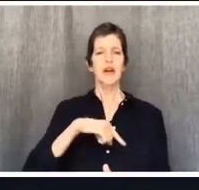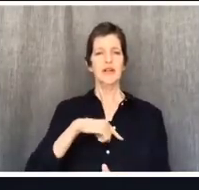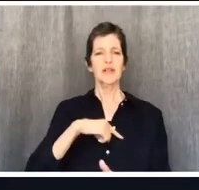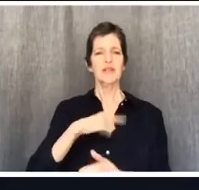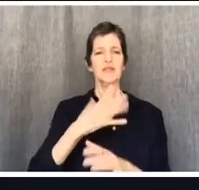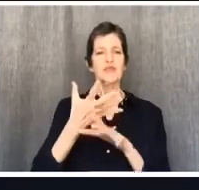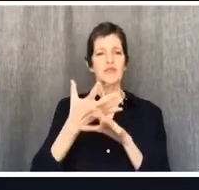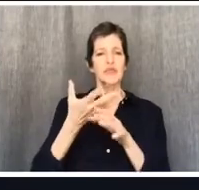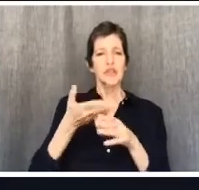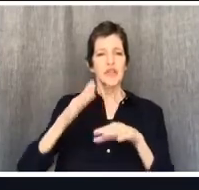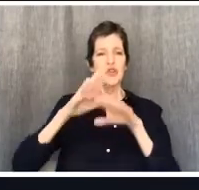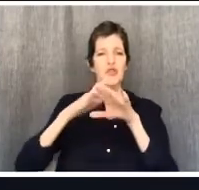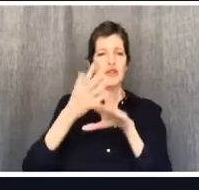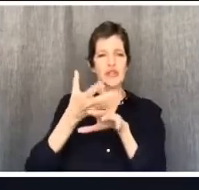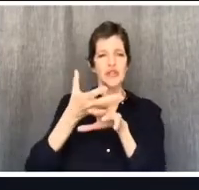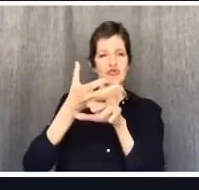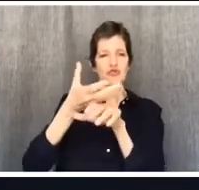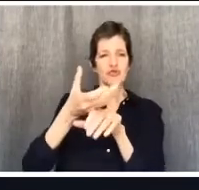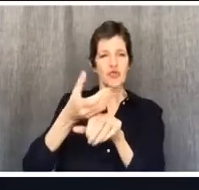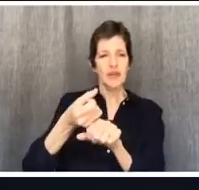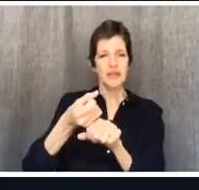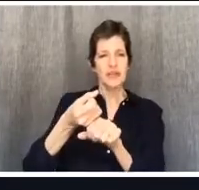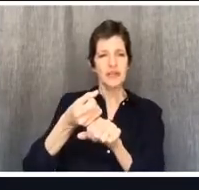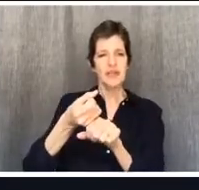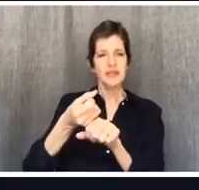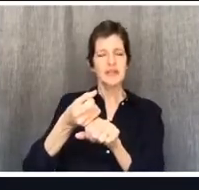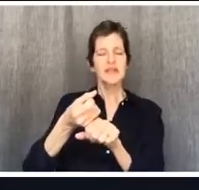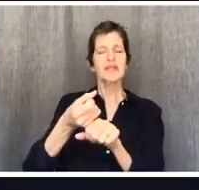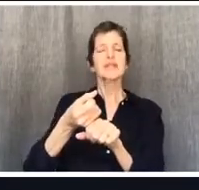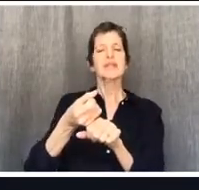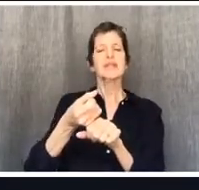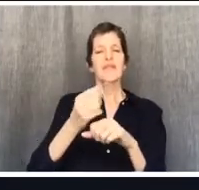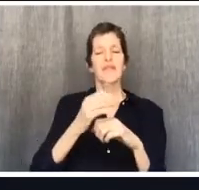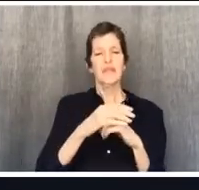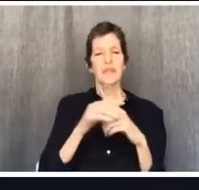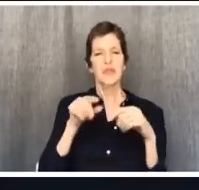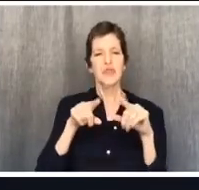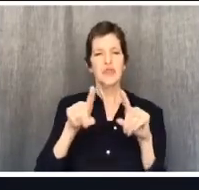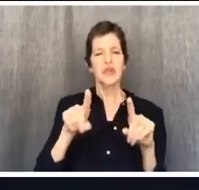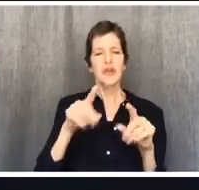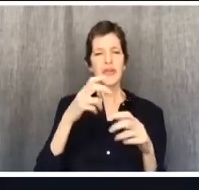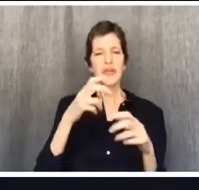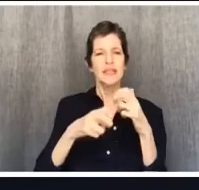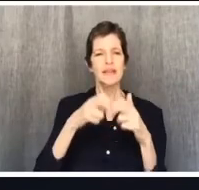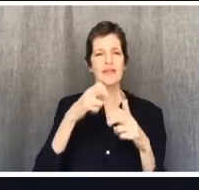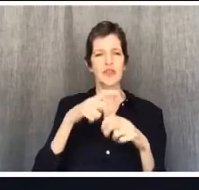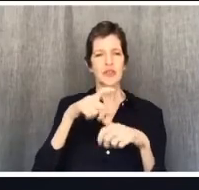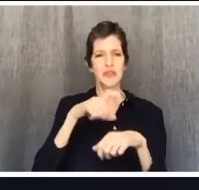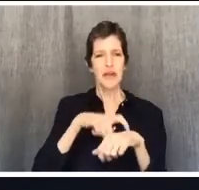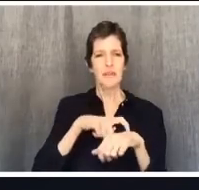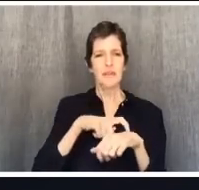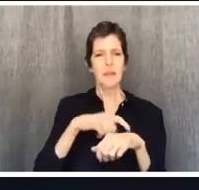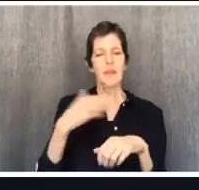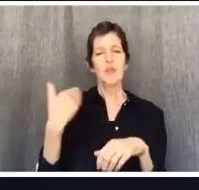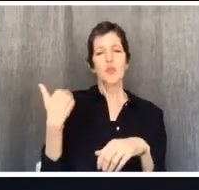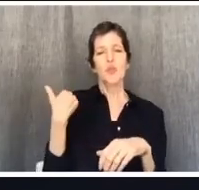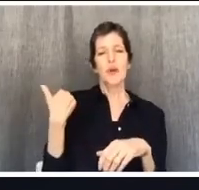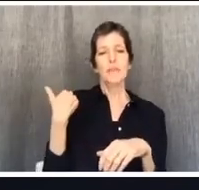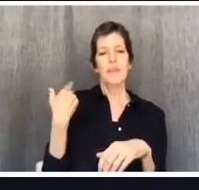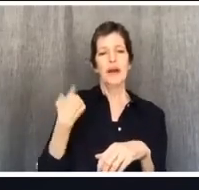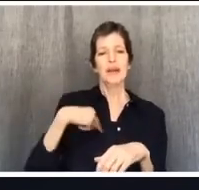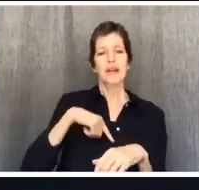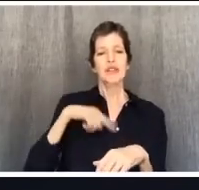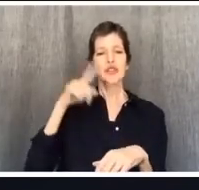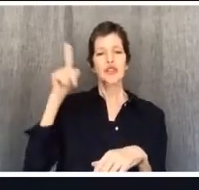the vision we have of your son during this difficult time. Remind us that you reign, that you're the Lord of